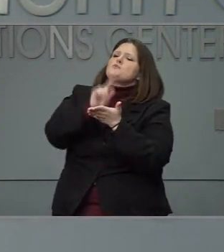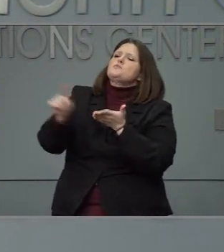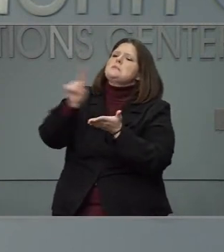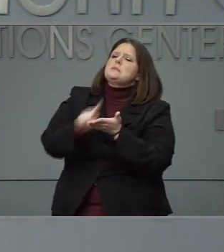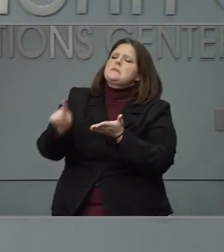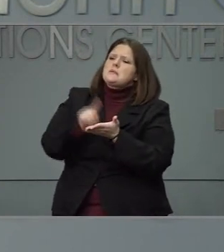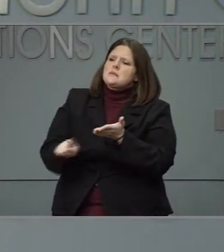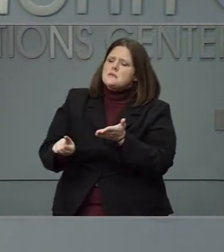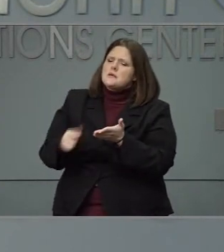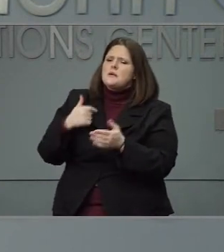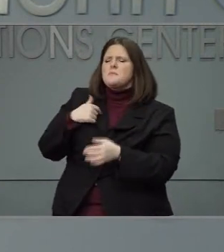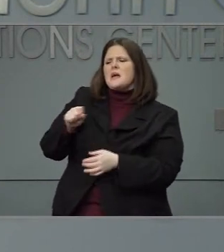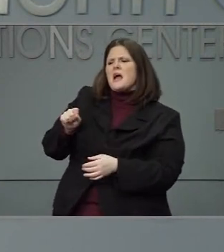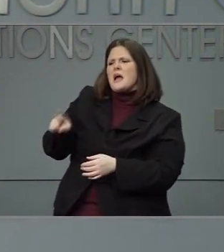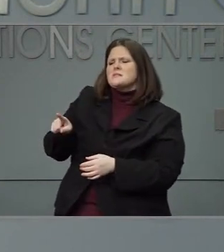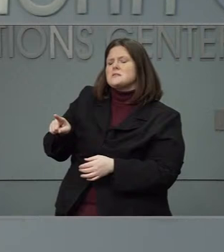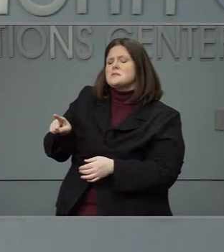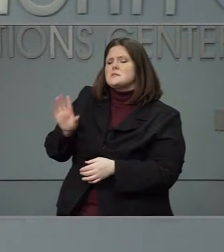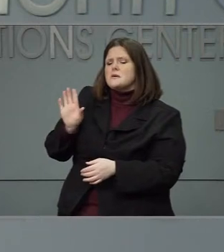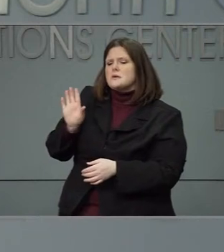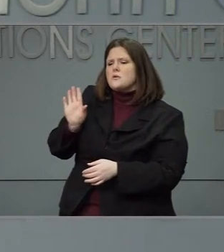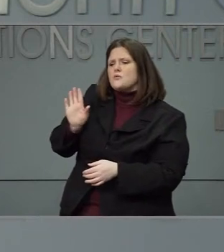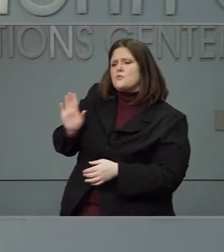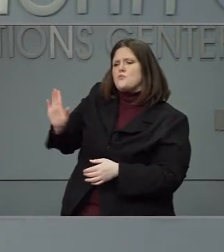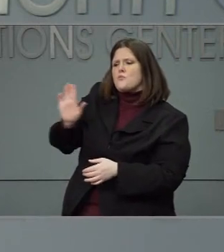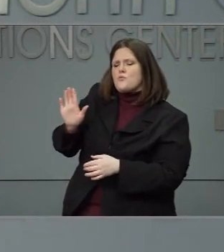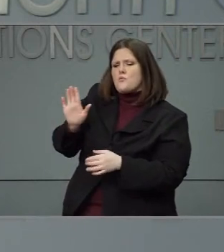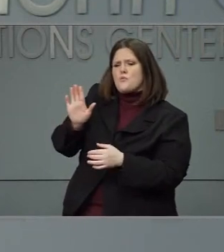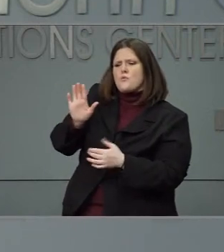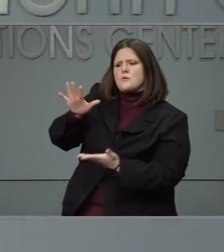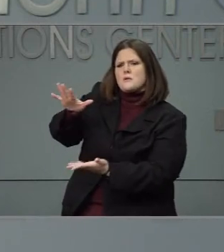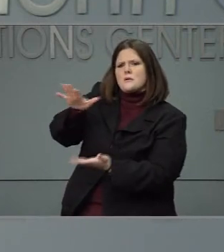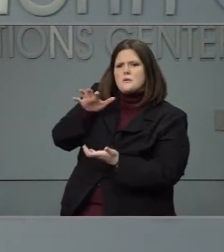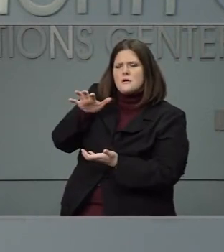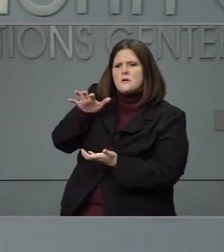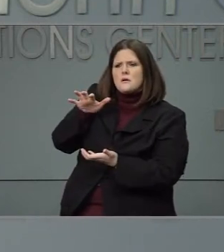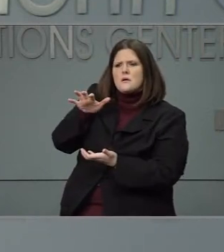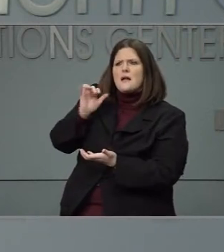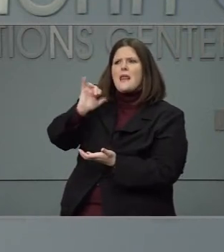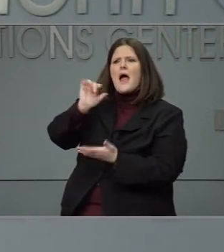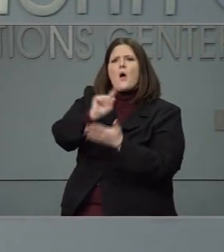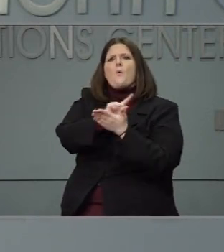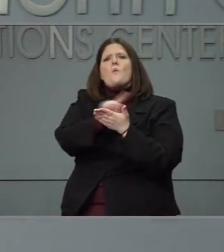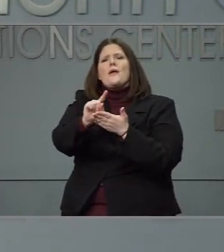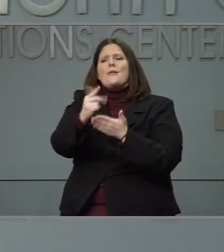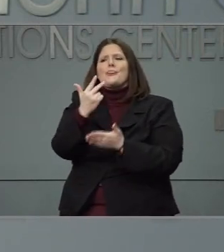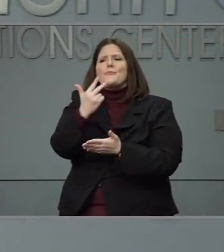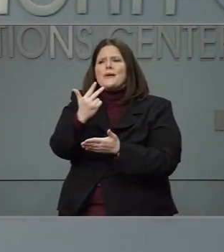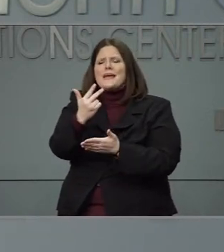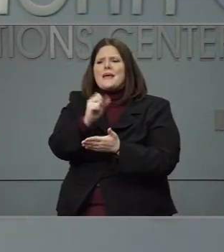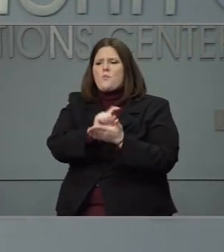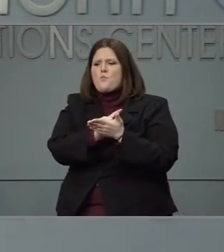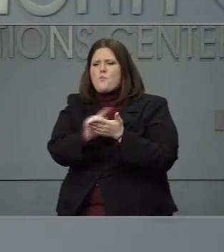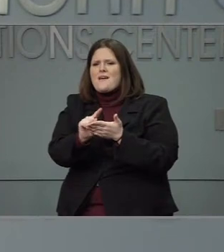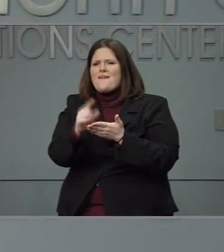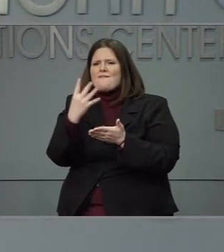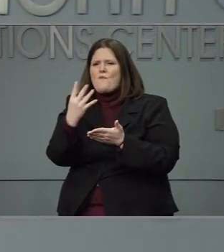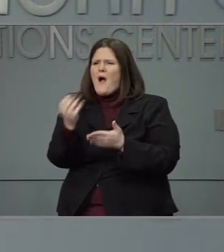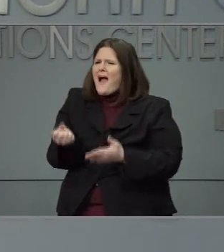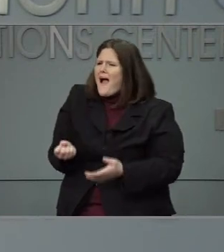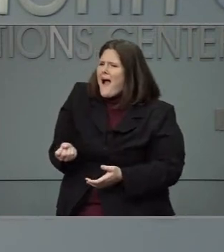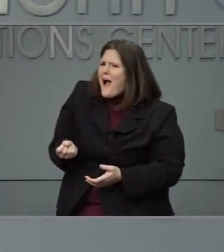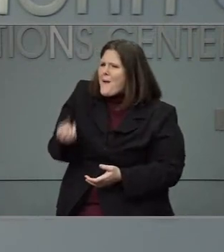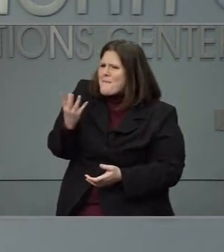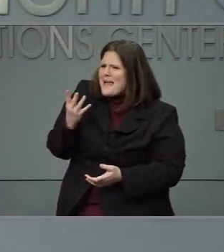How many vaccine doses has the state received in weeks three and weeks four for